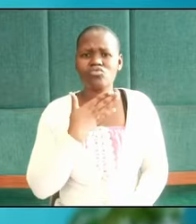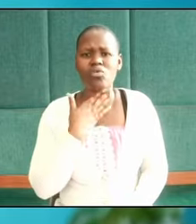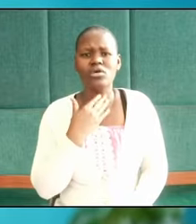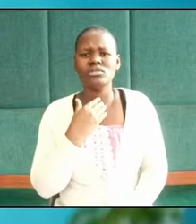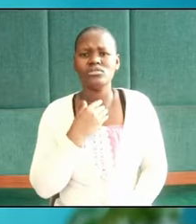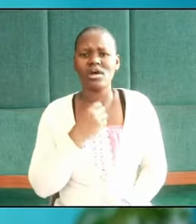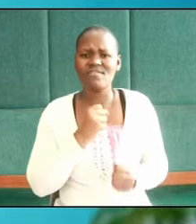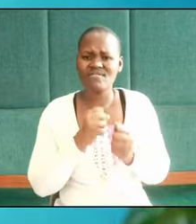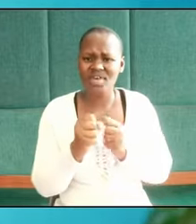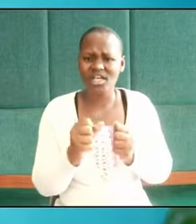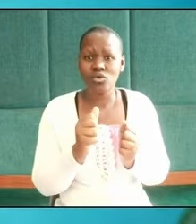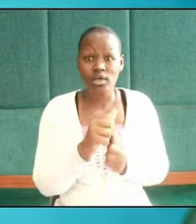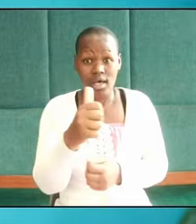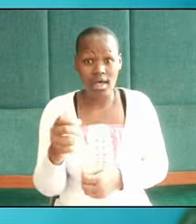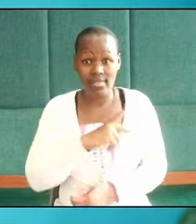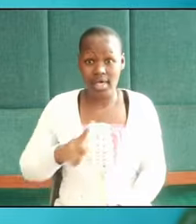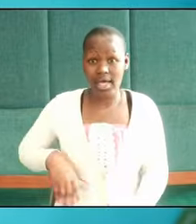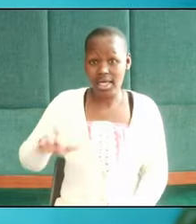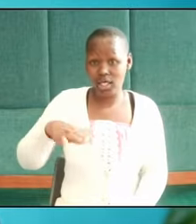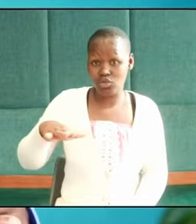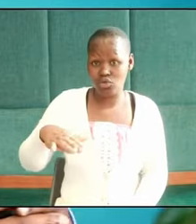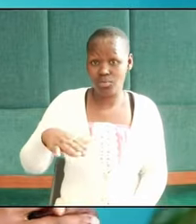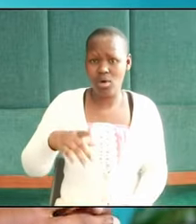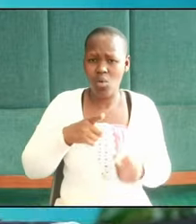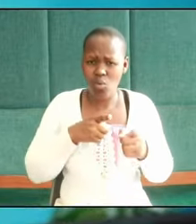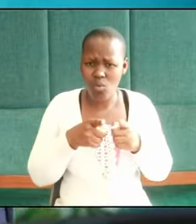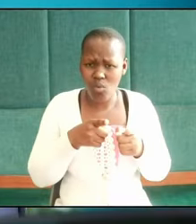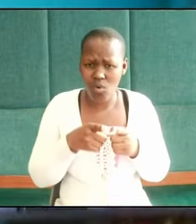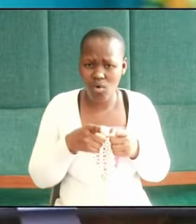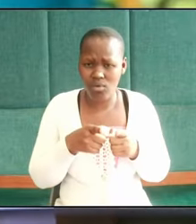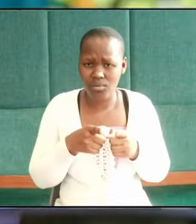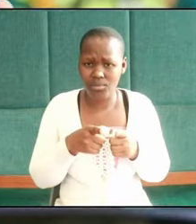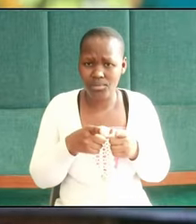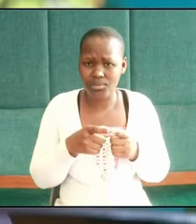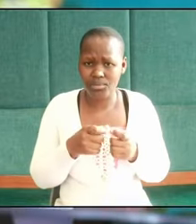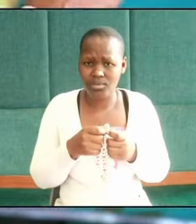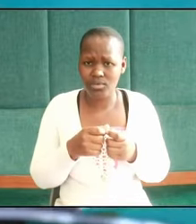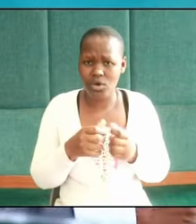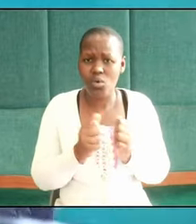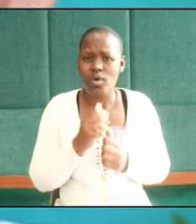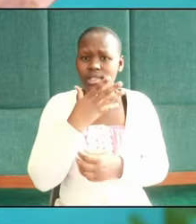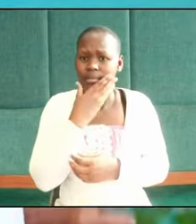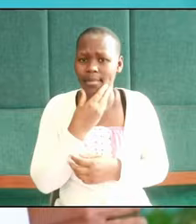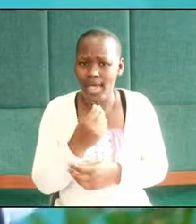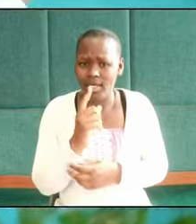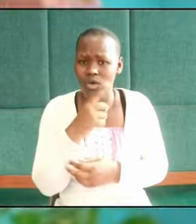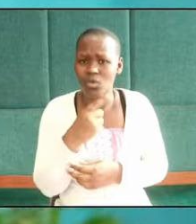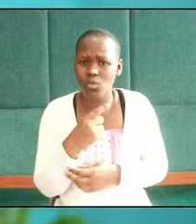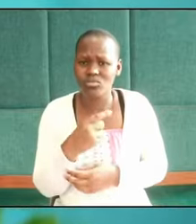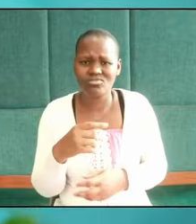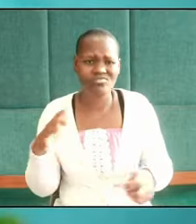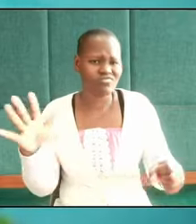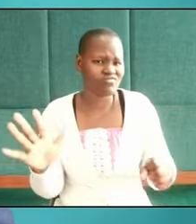war with another kingdom this world with men who are full